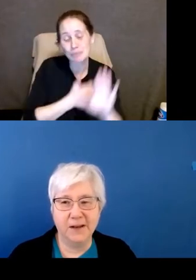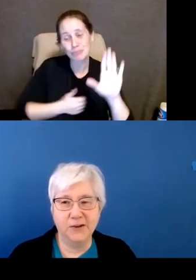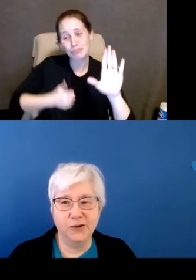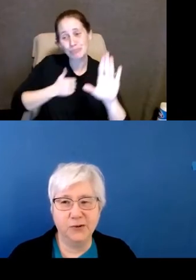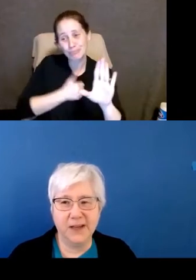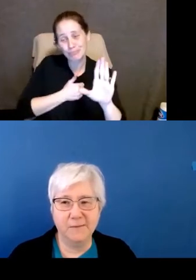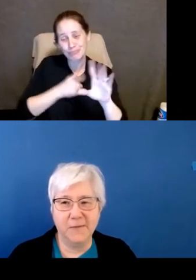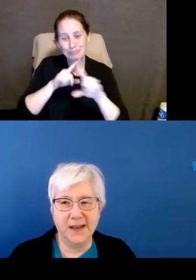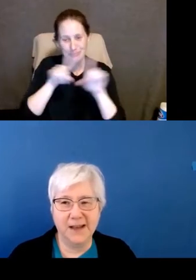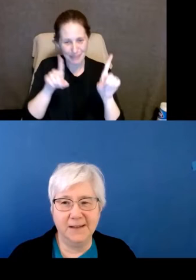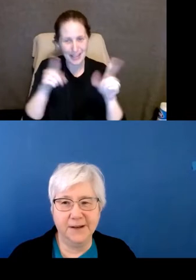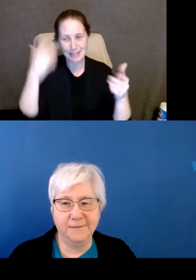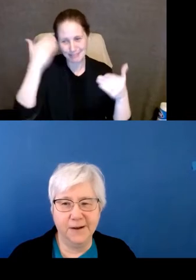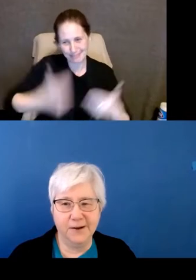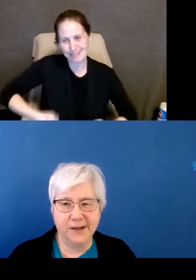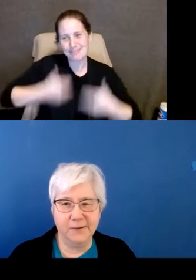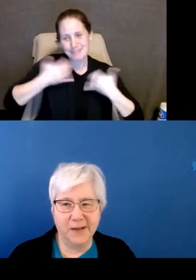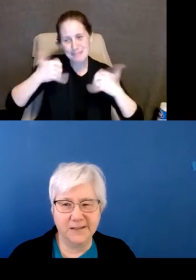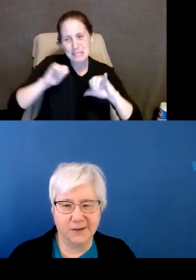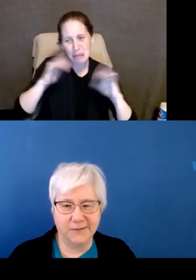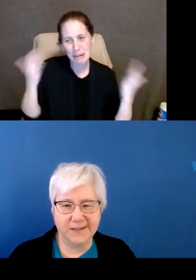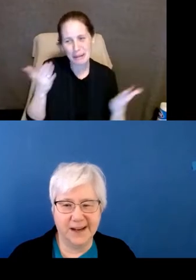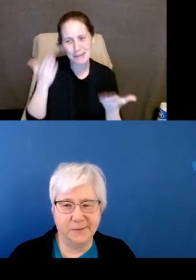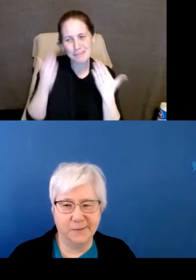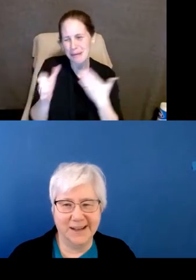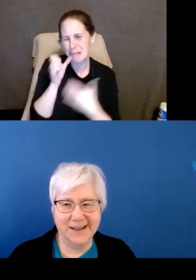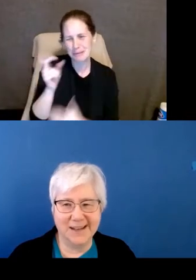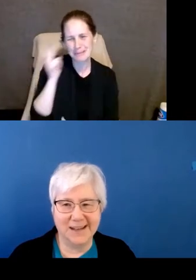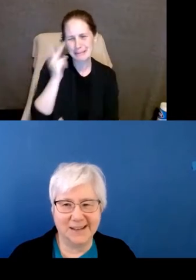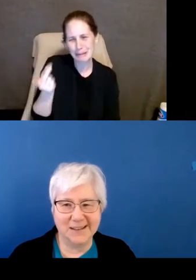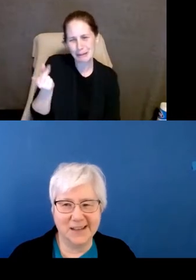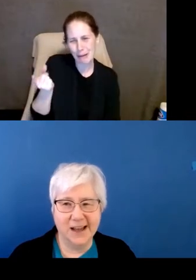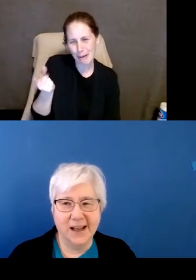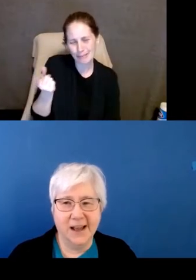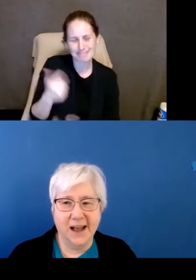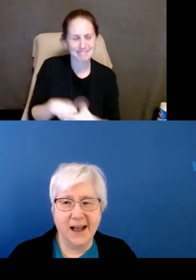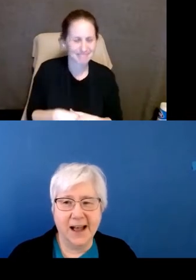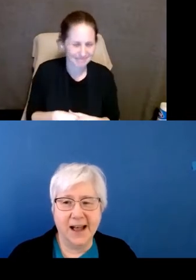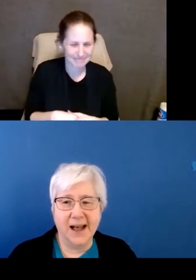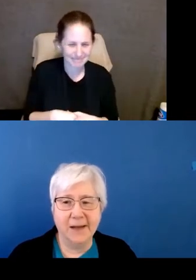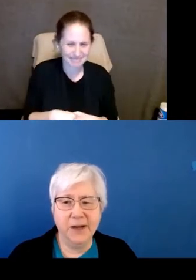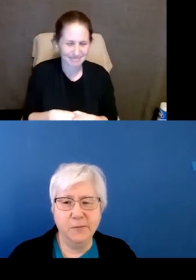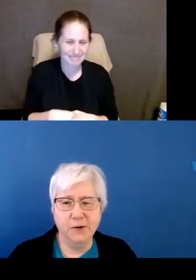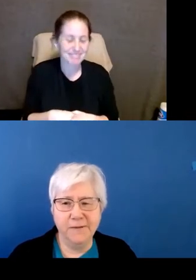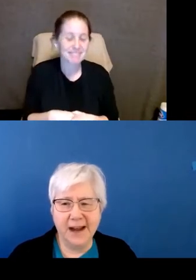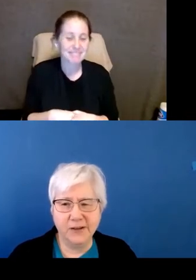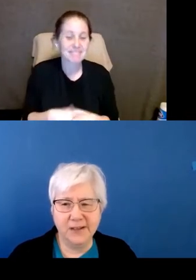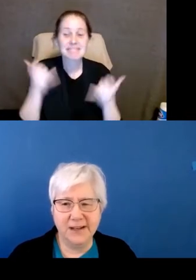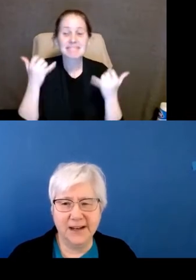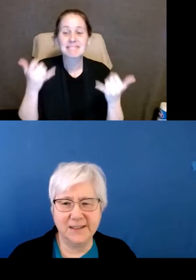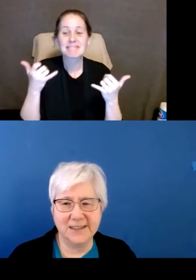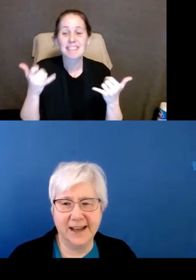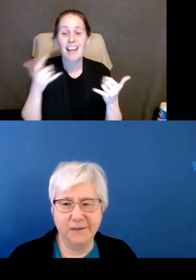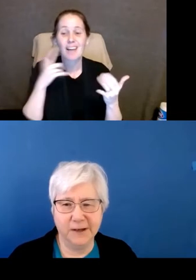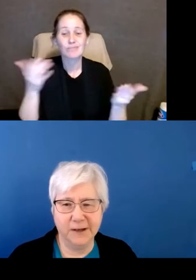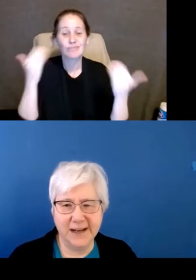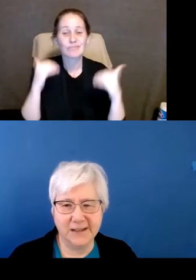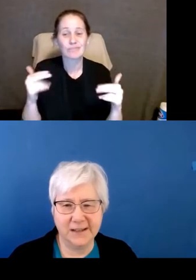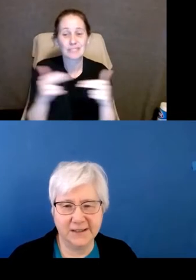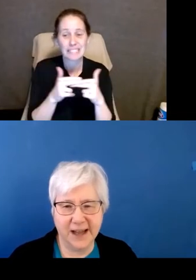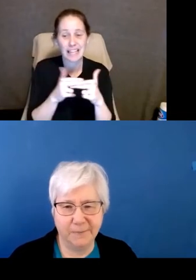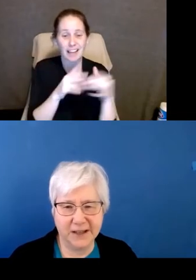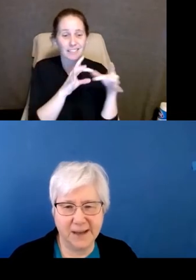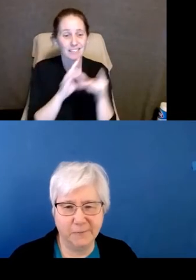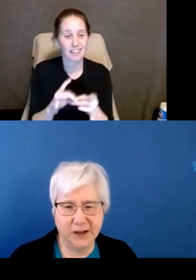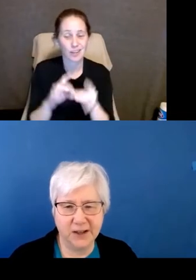But you do get me even if you don't get my service animal in attendance. I'm going to move now to the next slide relating